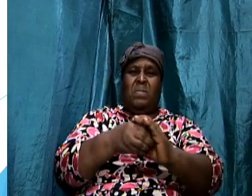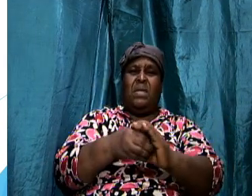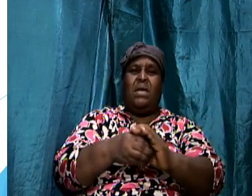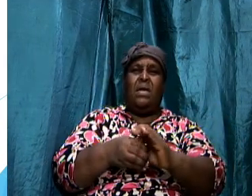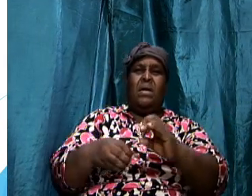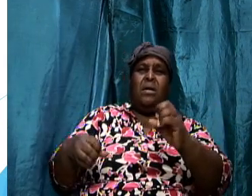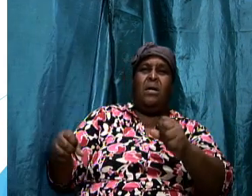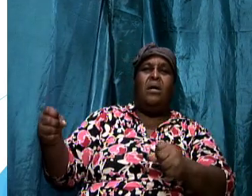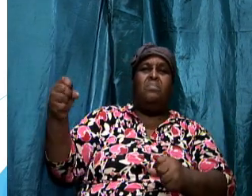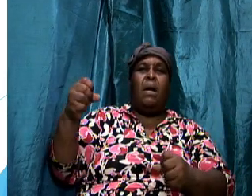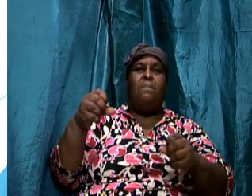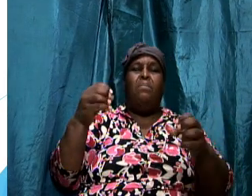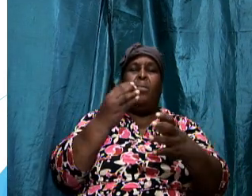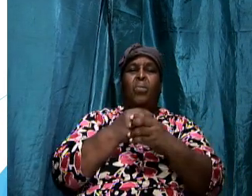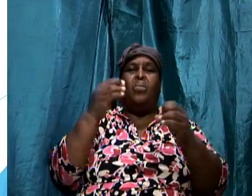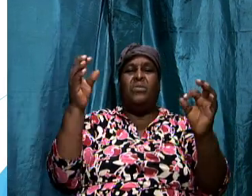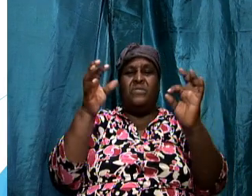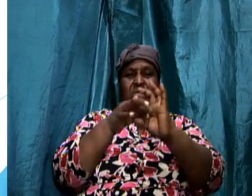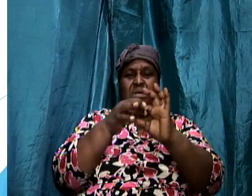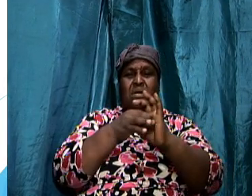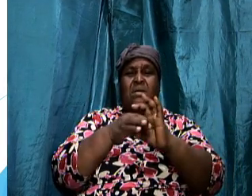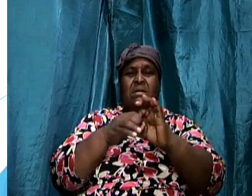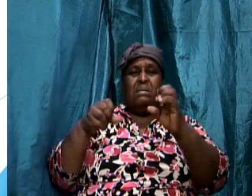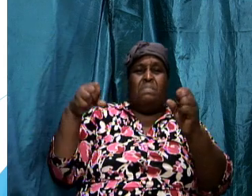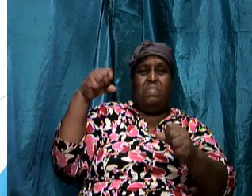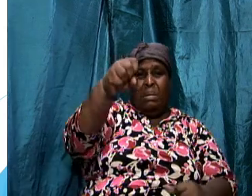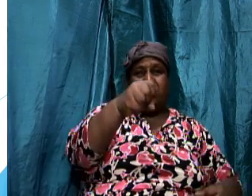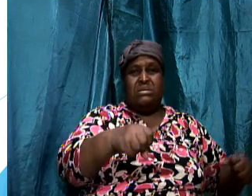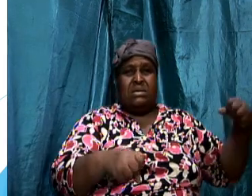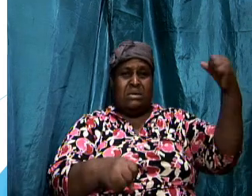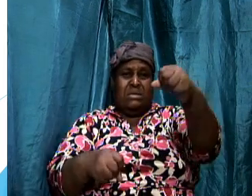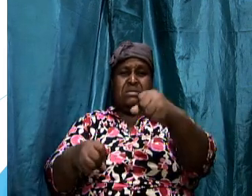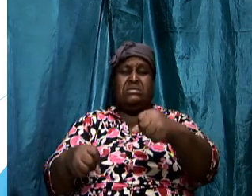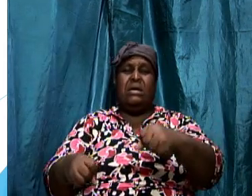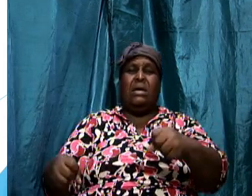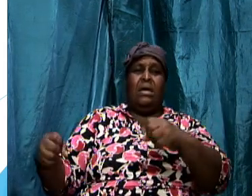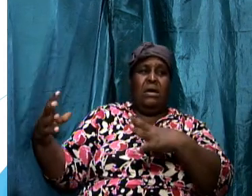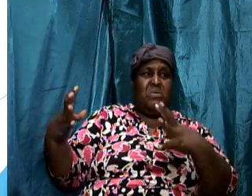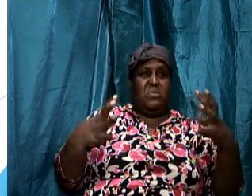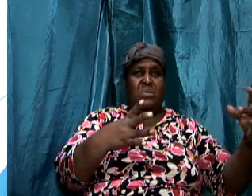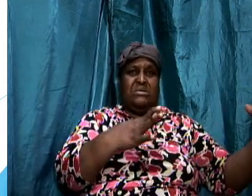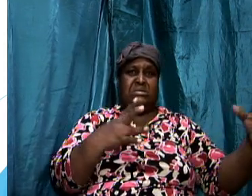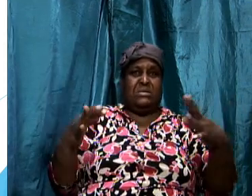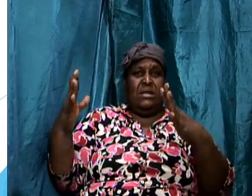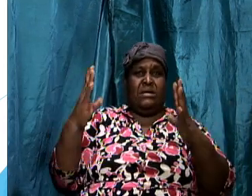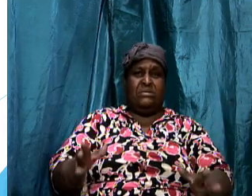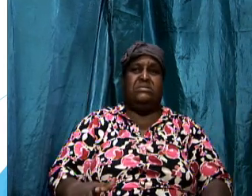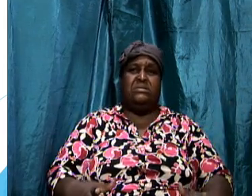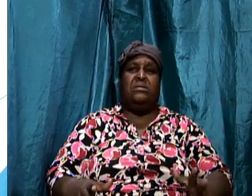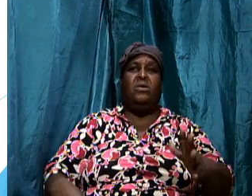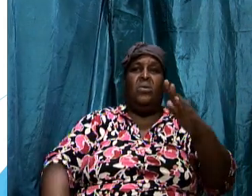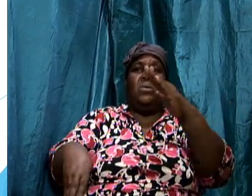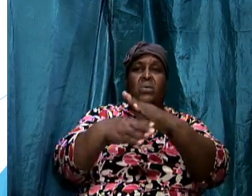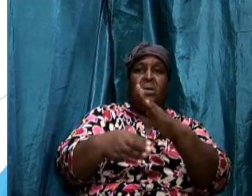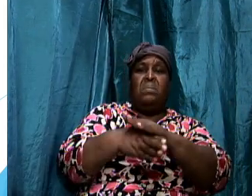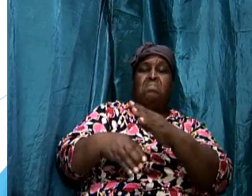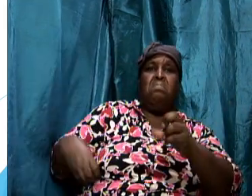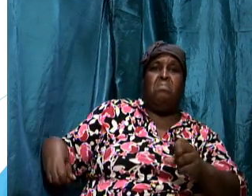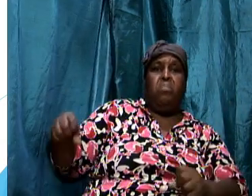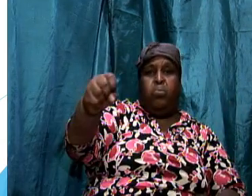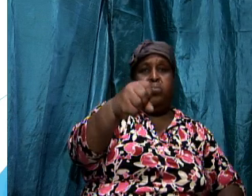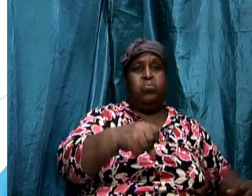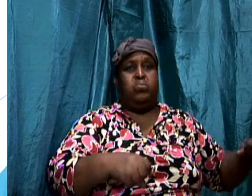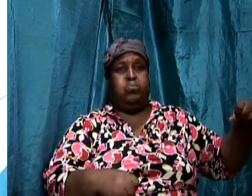boxers and the wrestlers fighting so that the kickboxing was the most vicious of them all